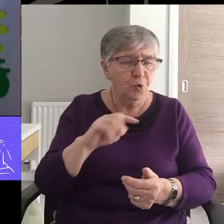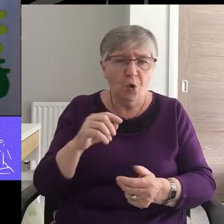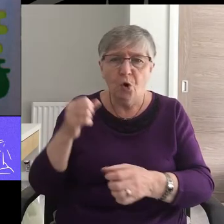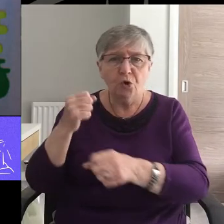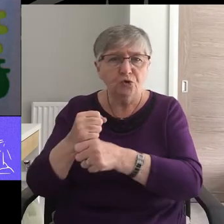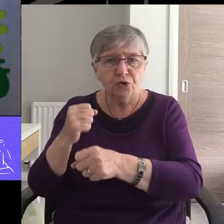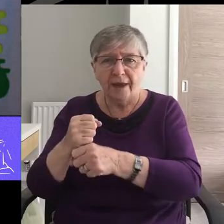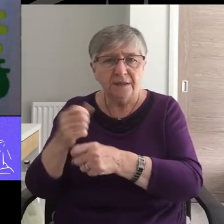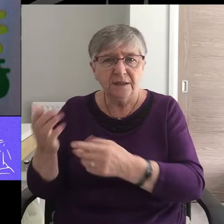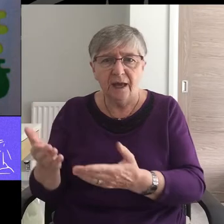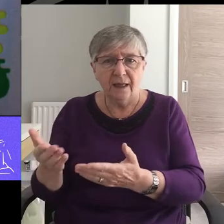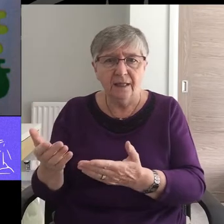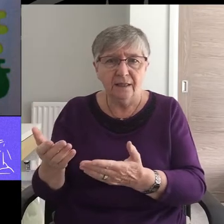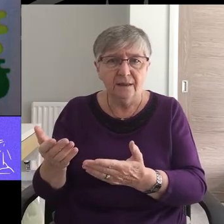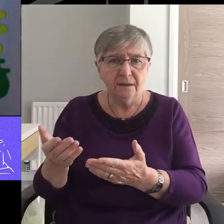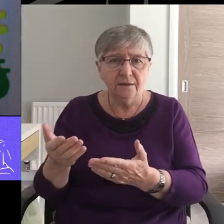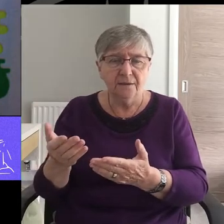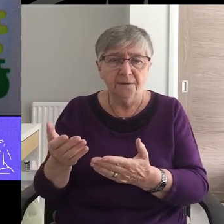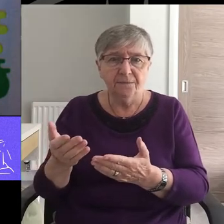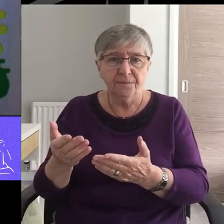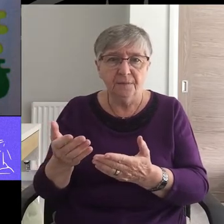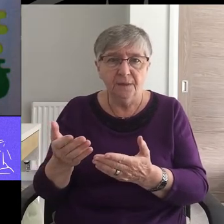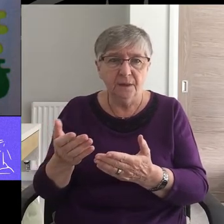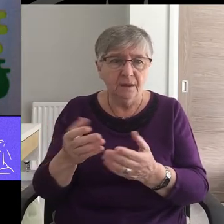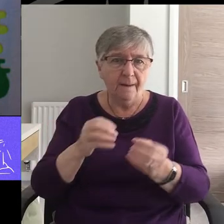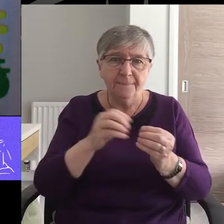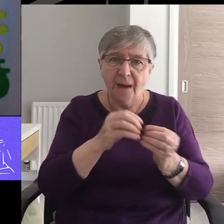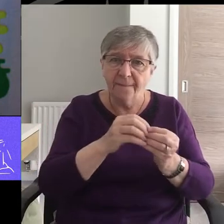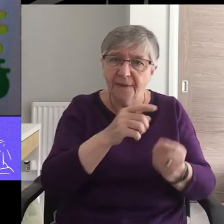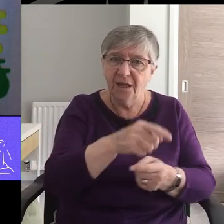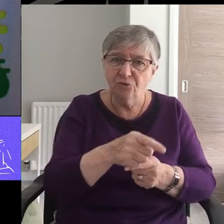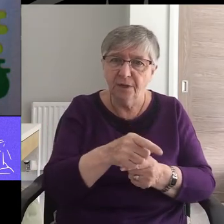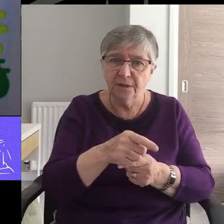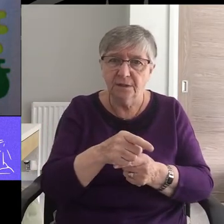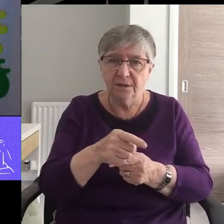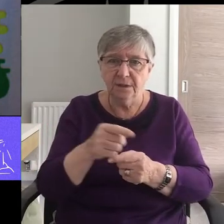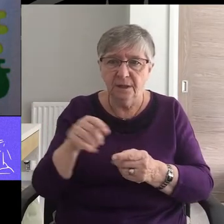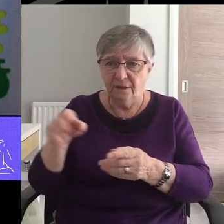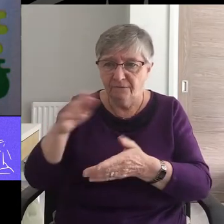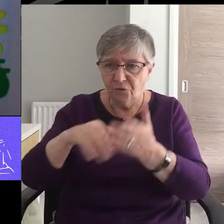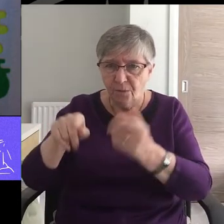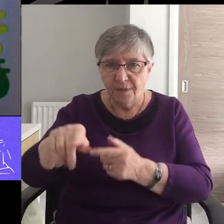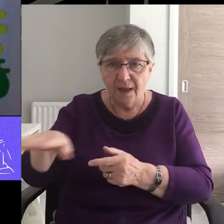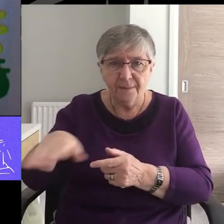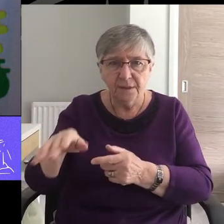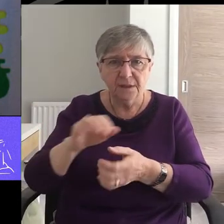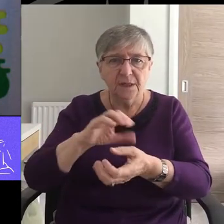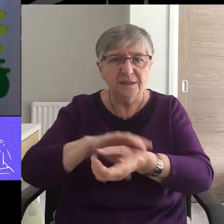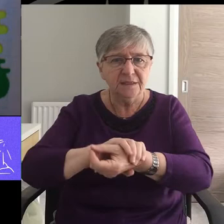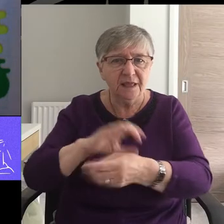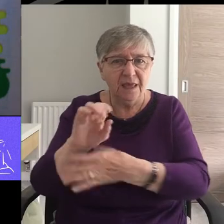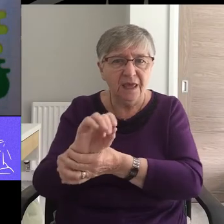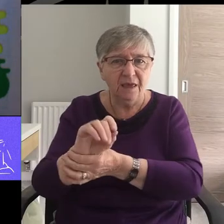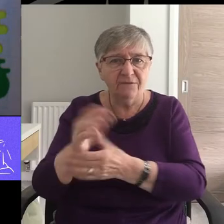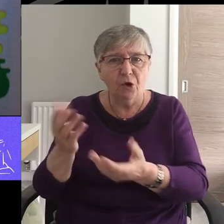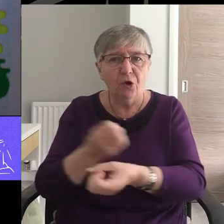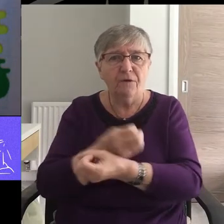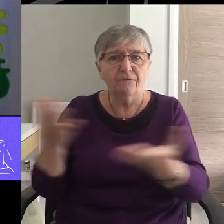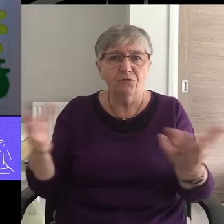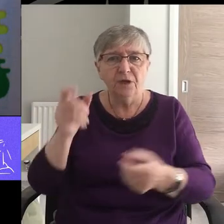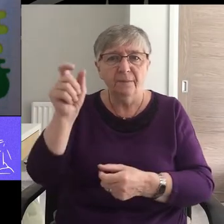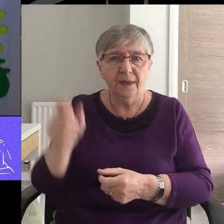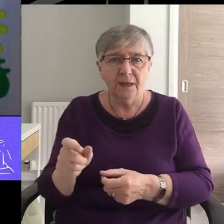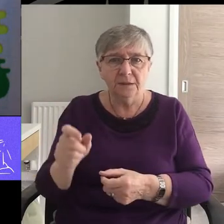circumcised or uncircumcised, barbarian, Scythian, slave, or free. But